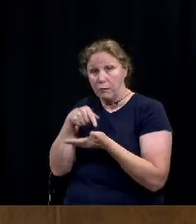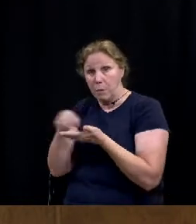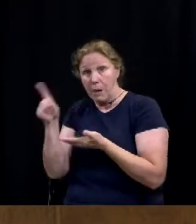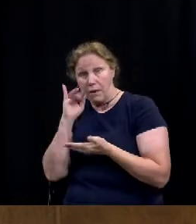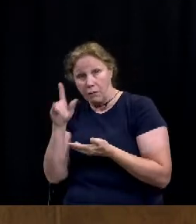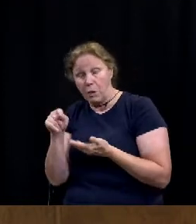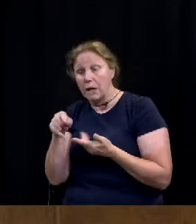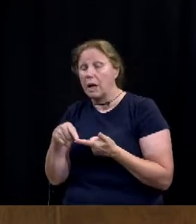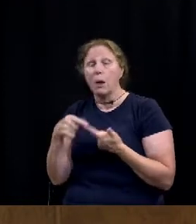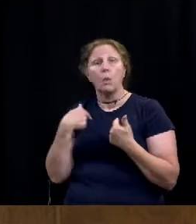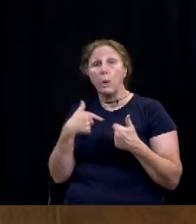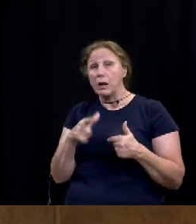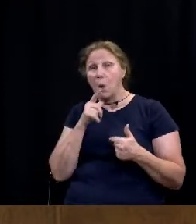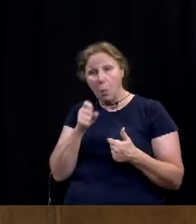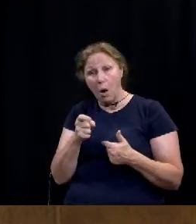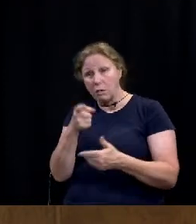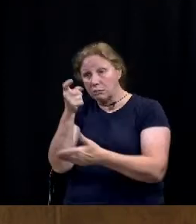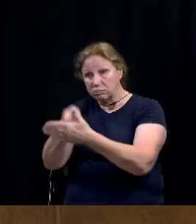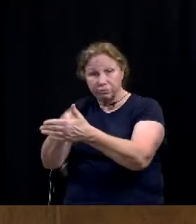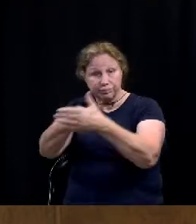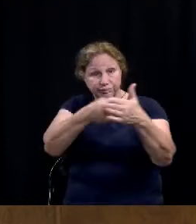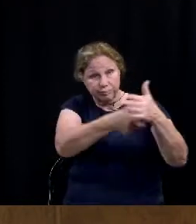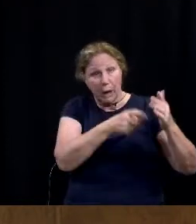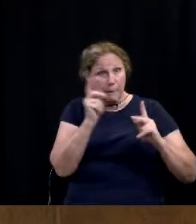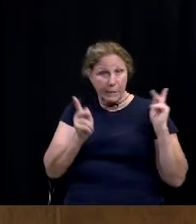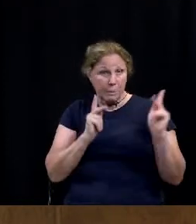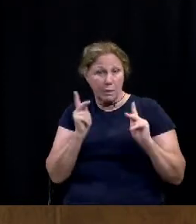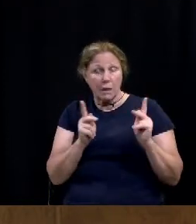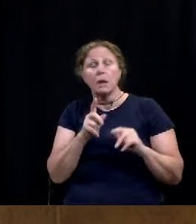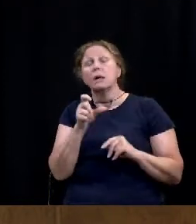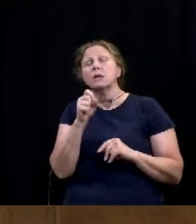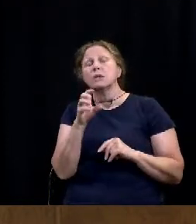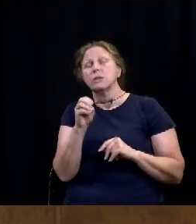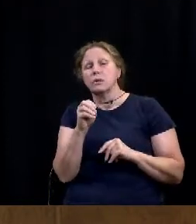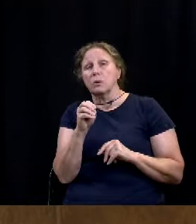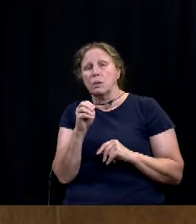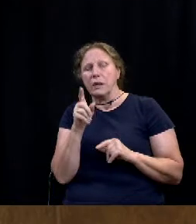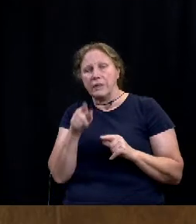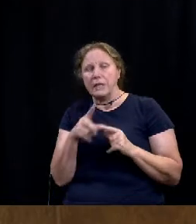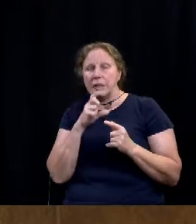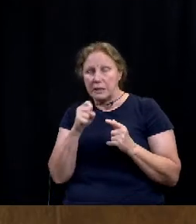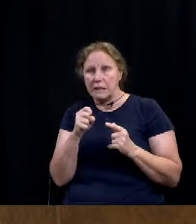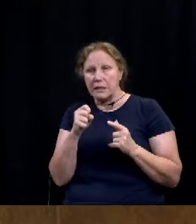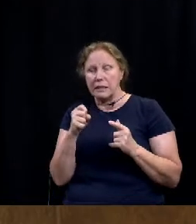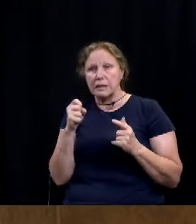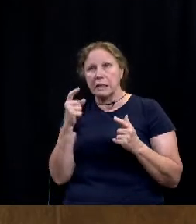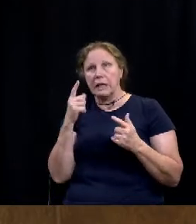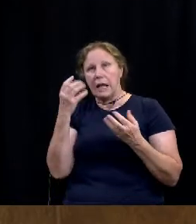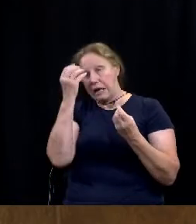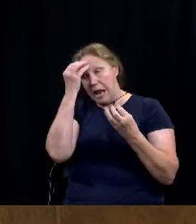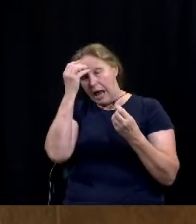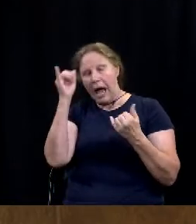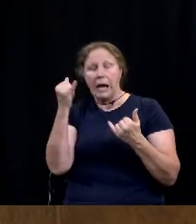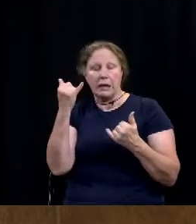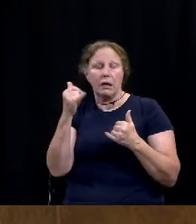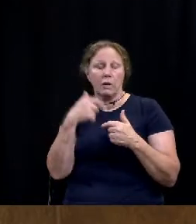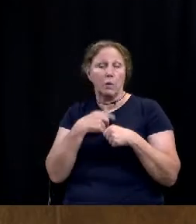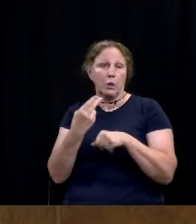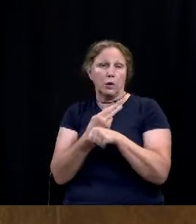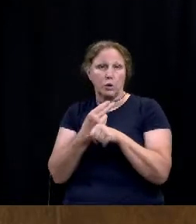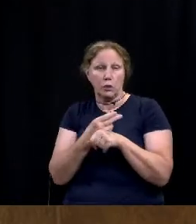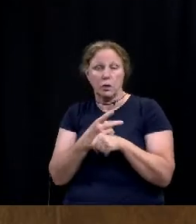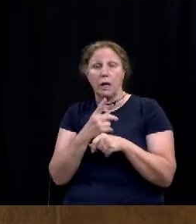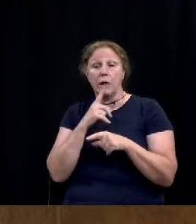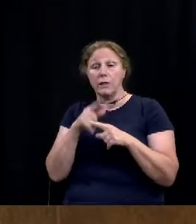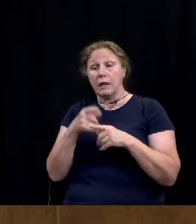not want to place a higher stress on property taxes. So this is kind of the genesis of impact fees as you mentioned. It bases